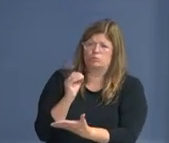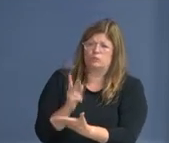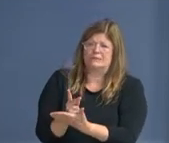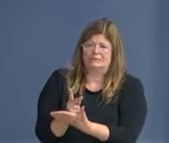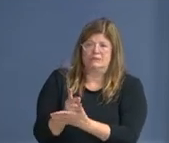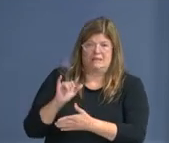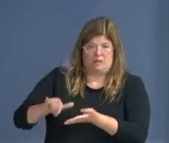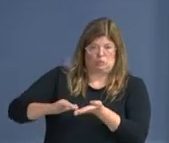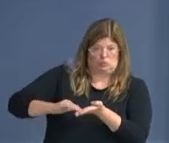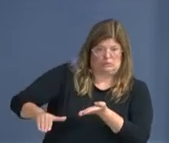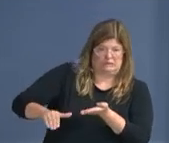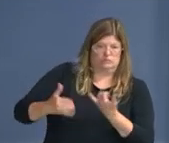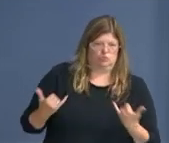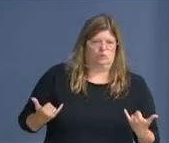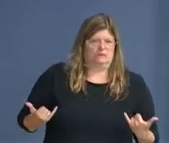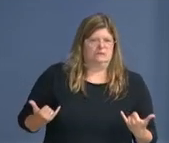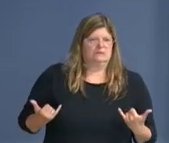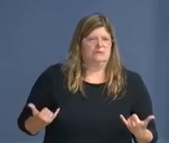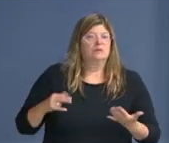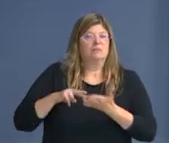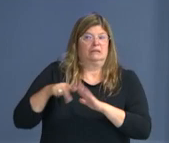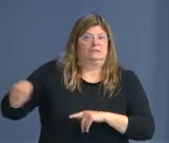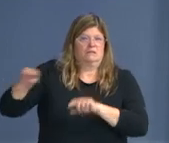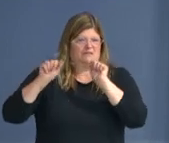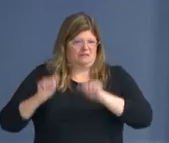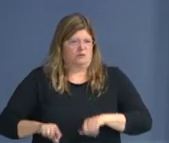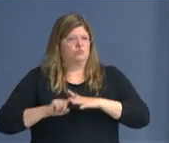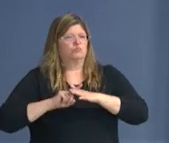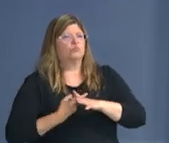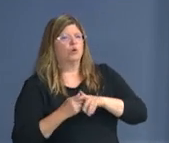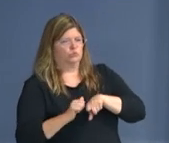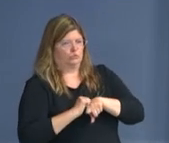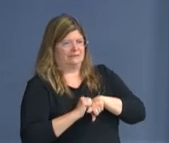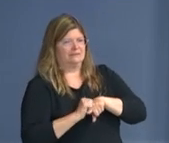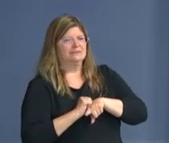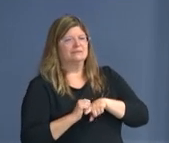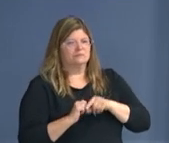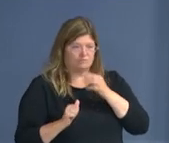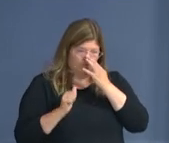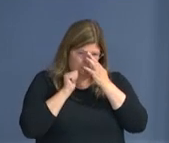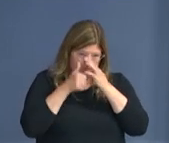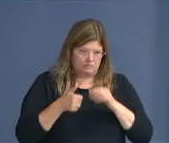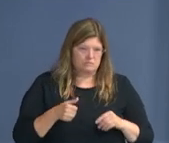few, um, things. I mean, there's nothing remarkable.